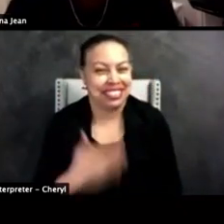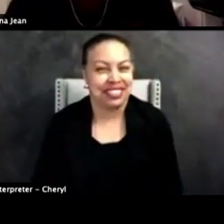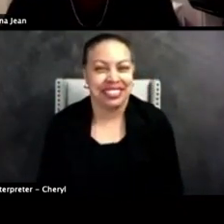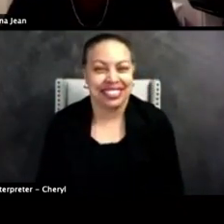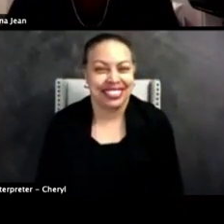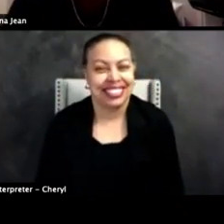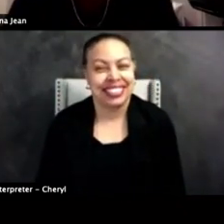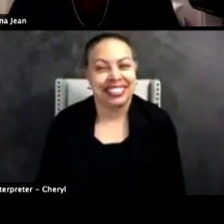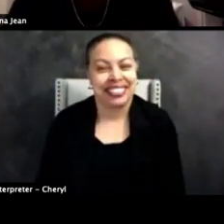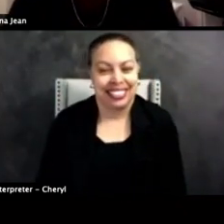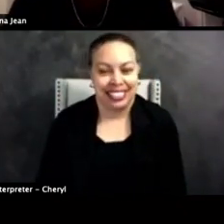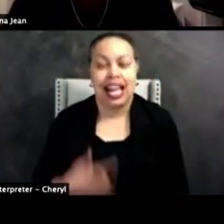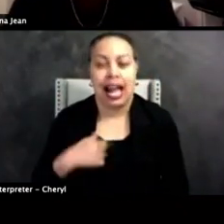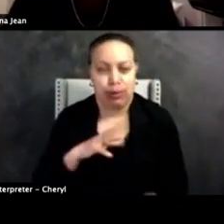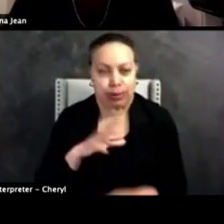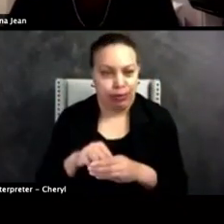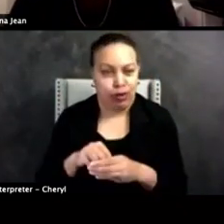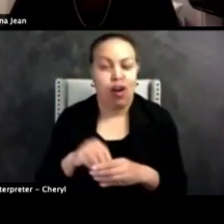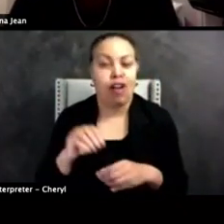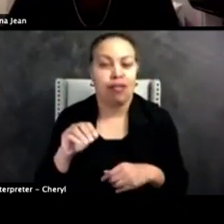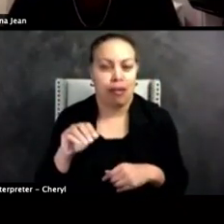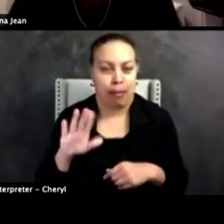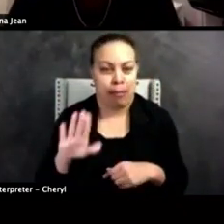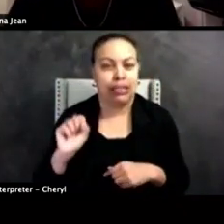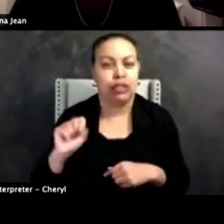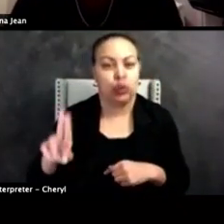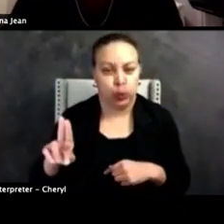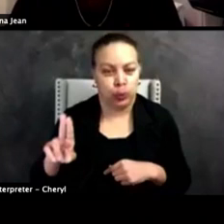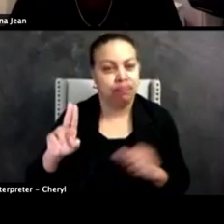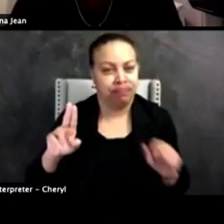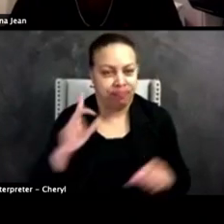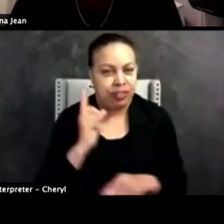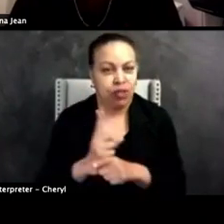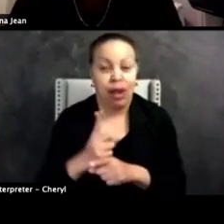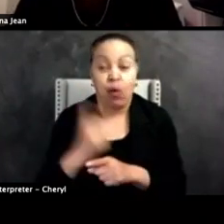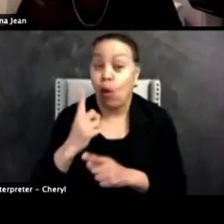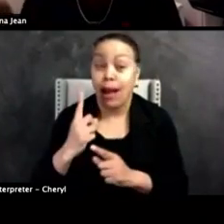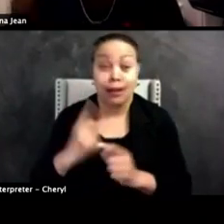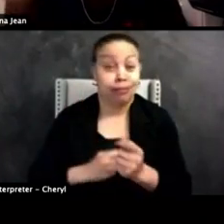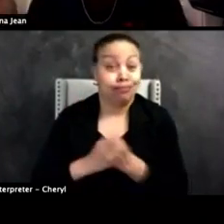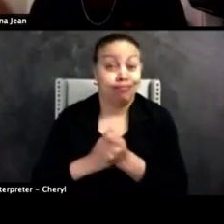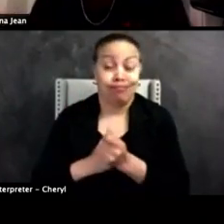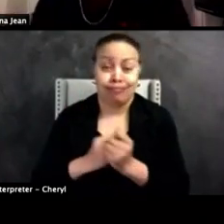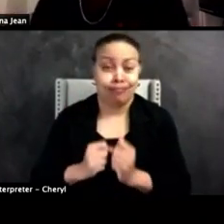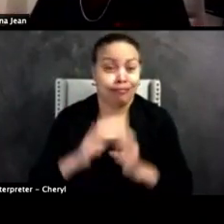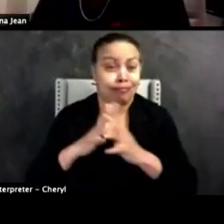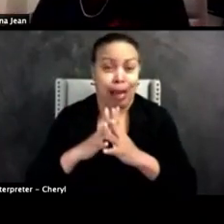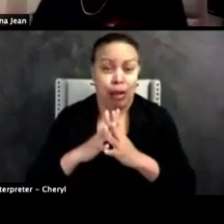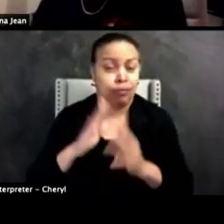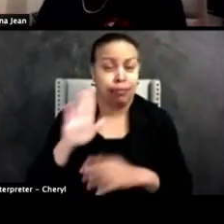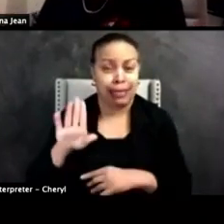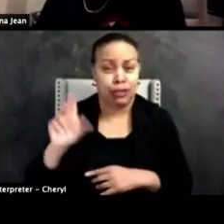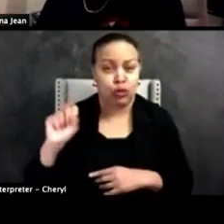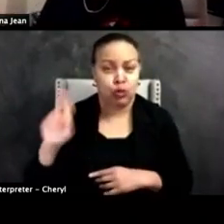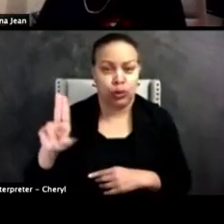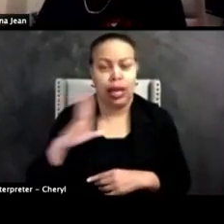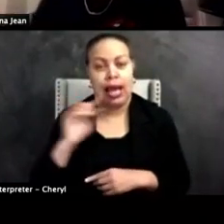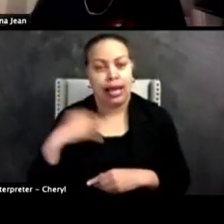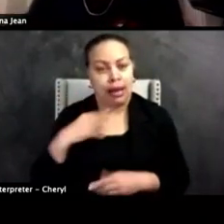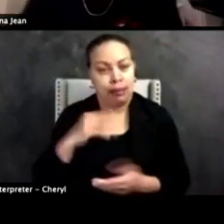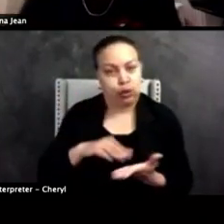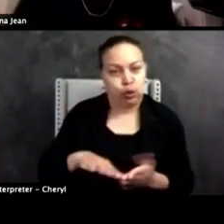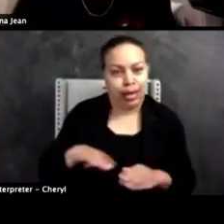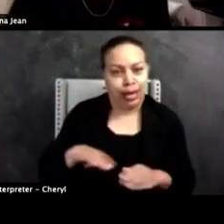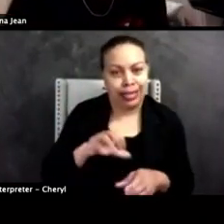Um, and I was part of the black student union for Gina's actually one of the founders of the black student union. I'm also a student activist within Arlington,